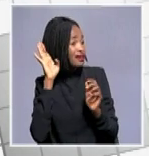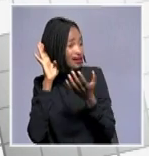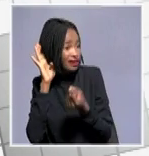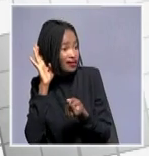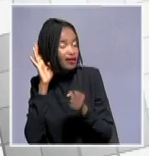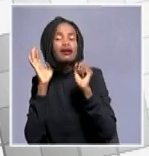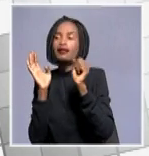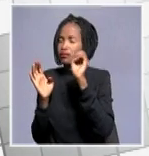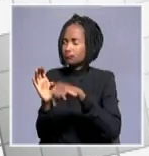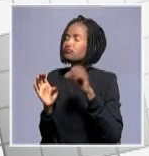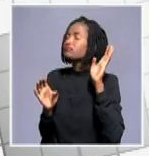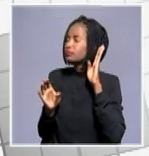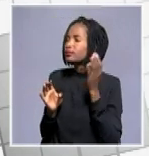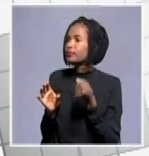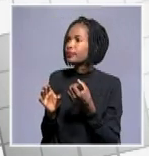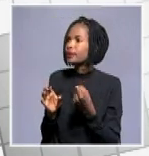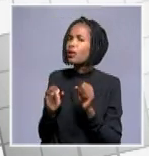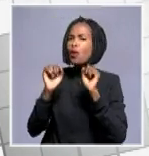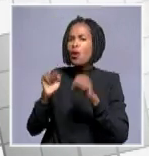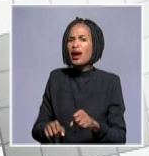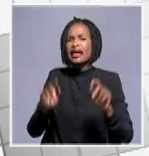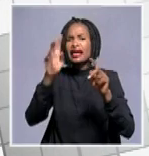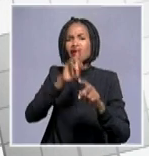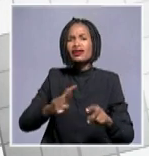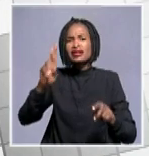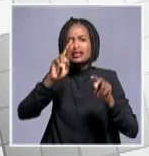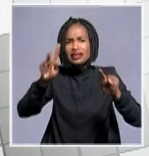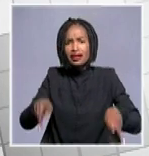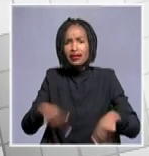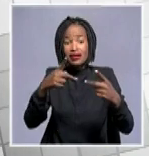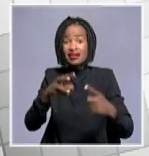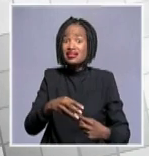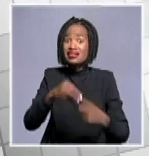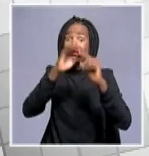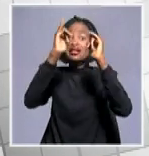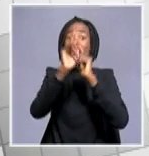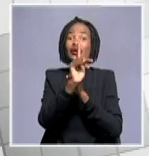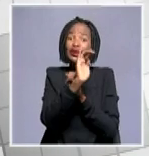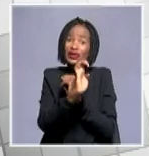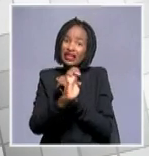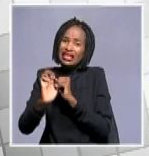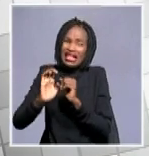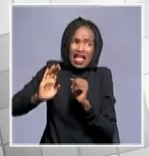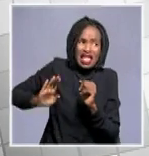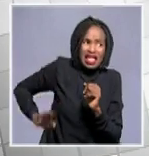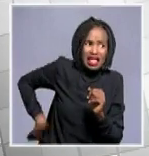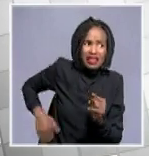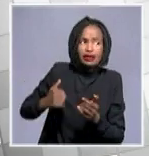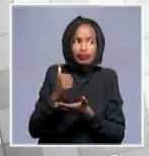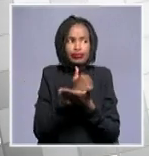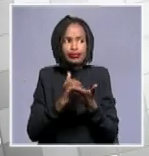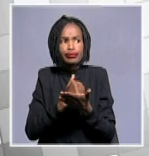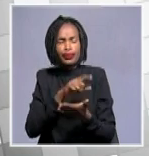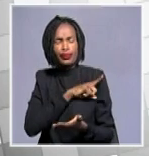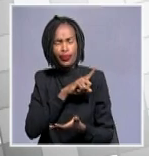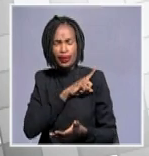all right we understand that the Paris region in particular Ketman Swoop residents started a bit late what was the delay well